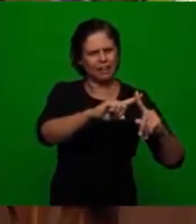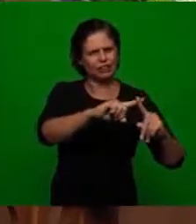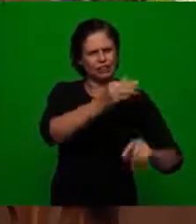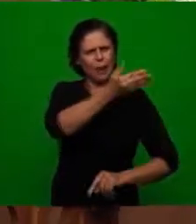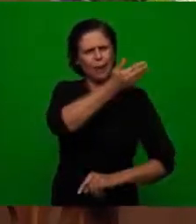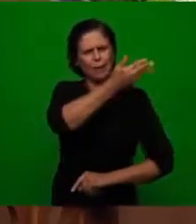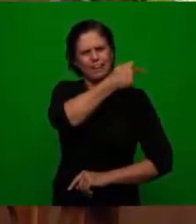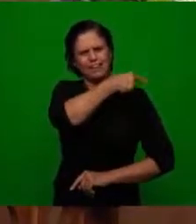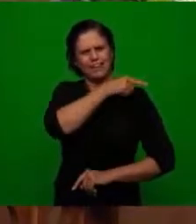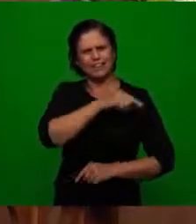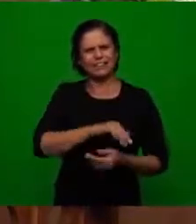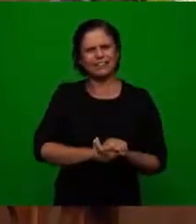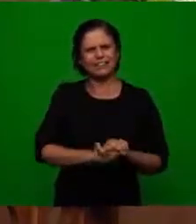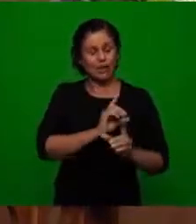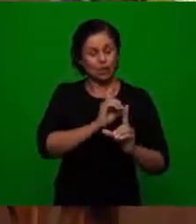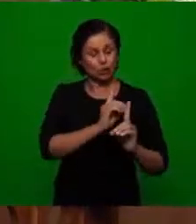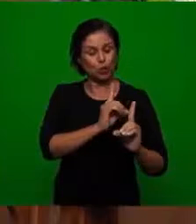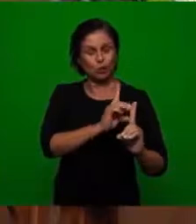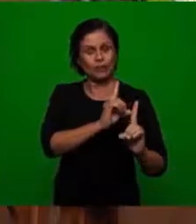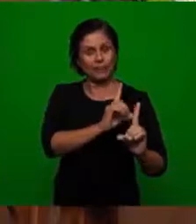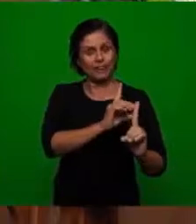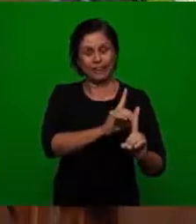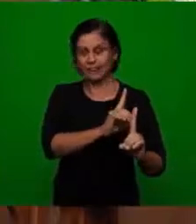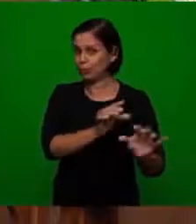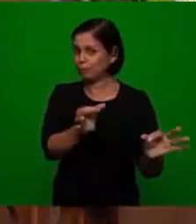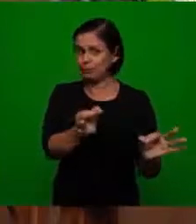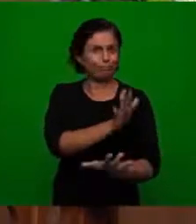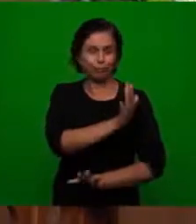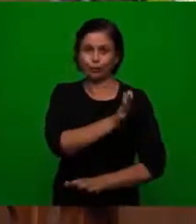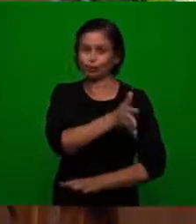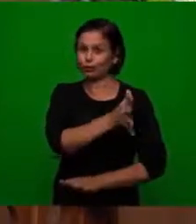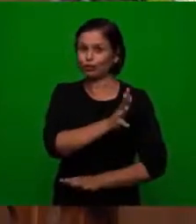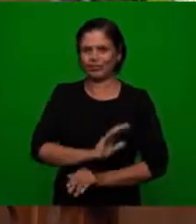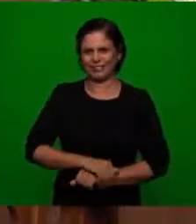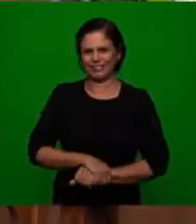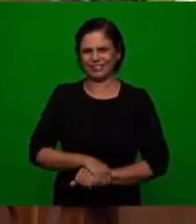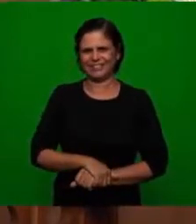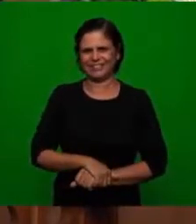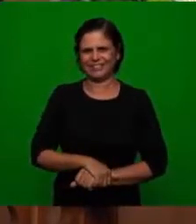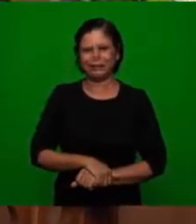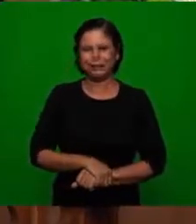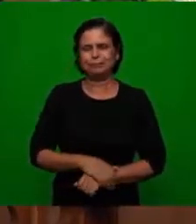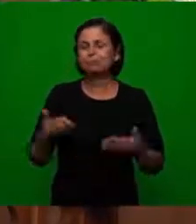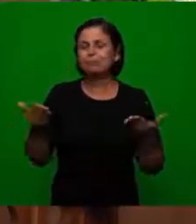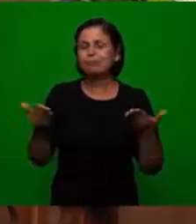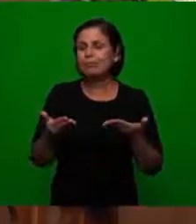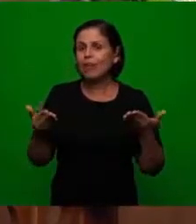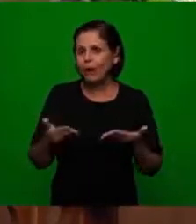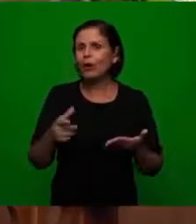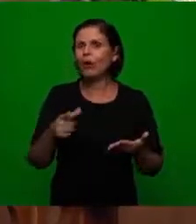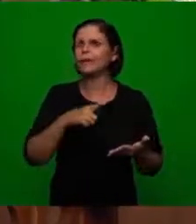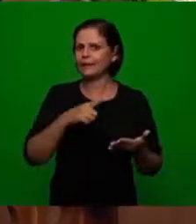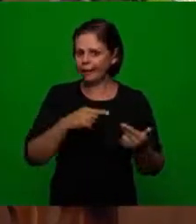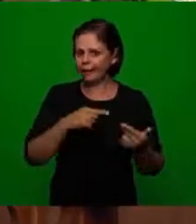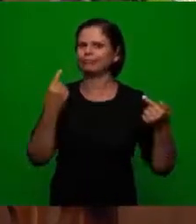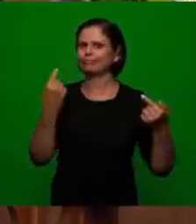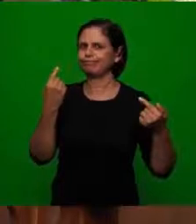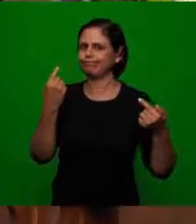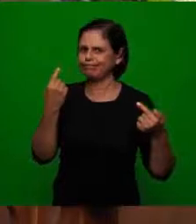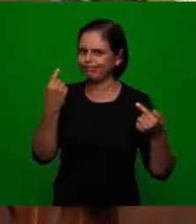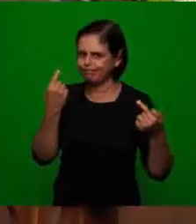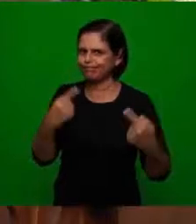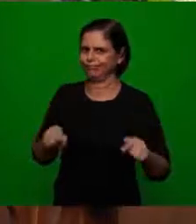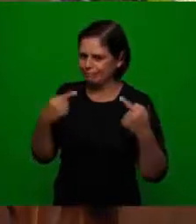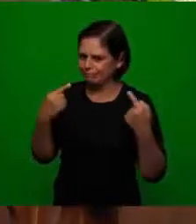church the church of the time they wrote the doctrine so the doctrine was established there so now the